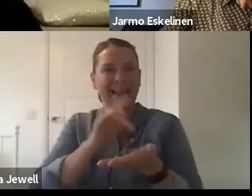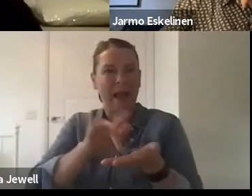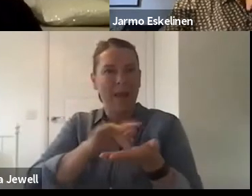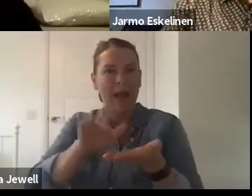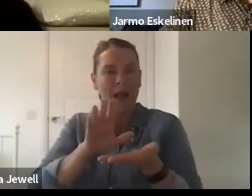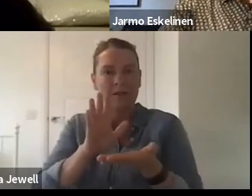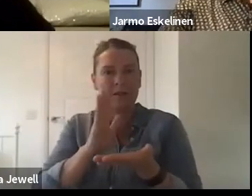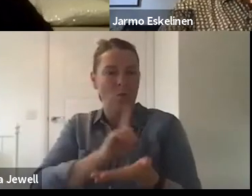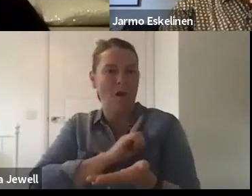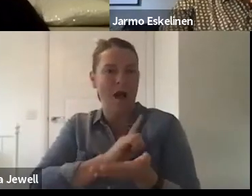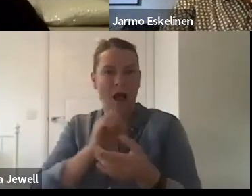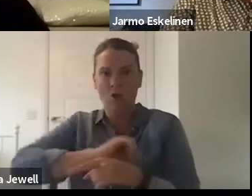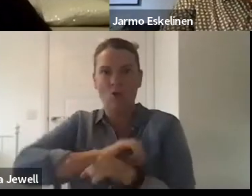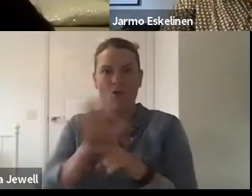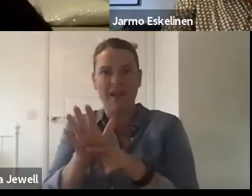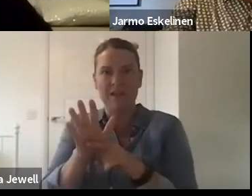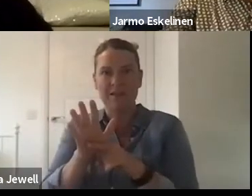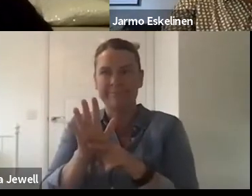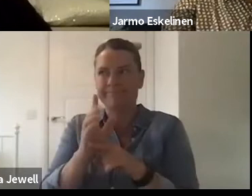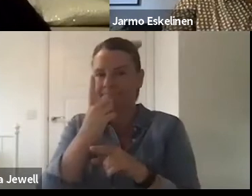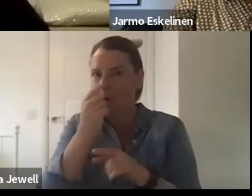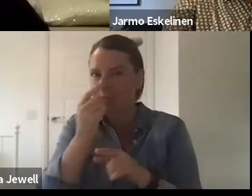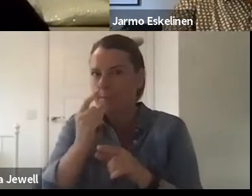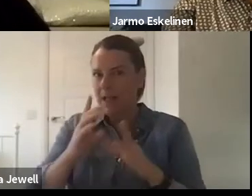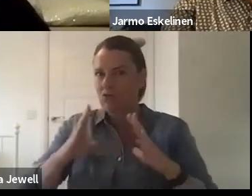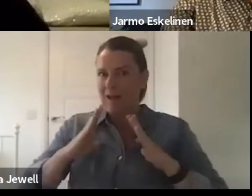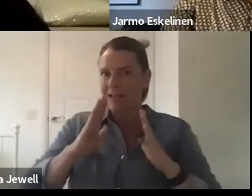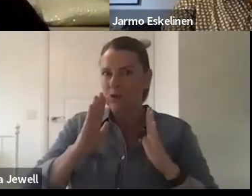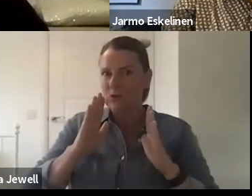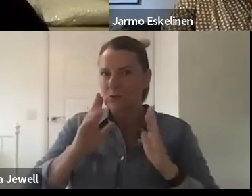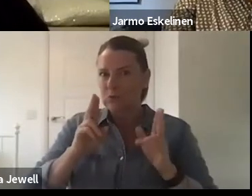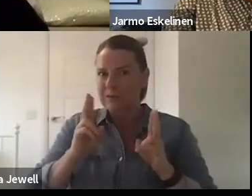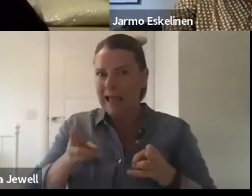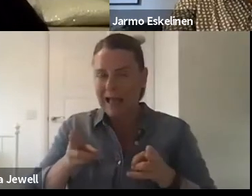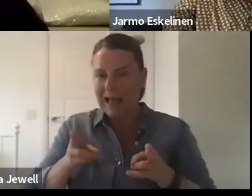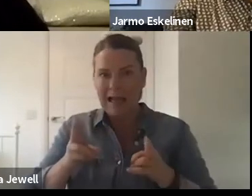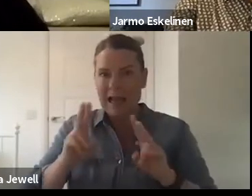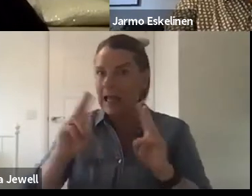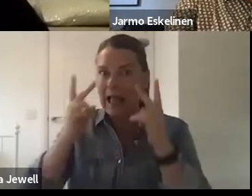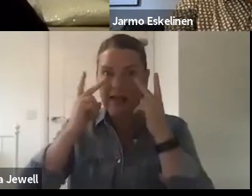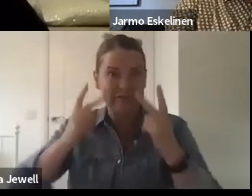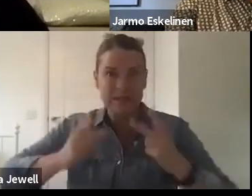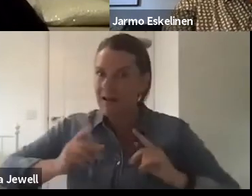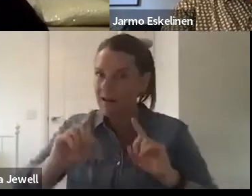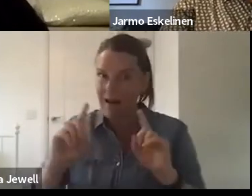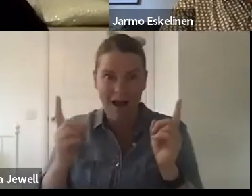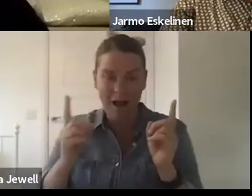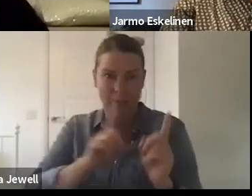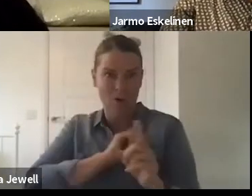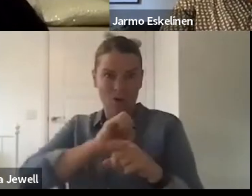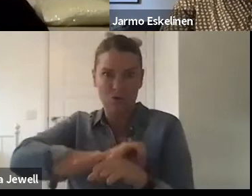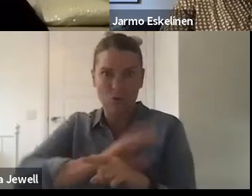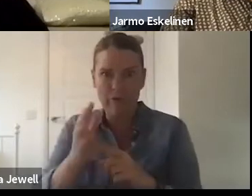for those at the end of their lives, who couldn't touch or be in contact with family.